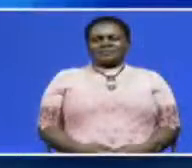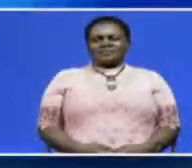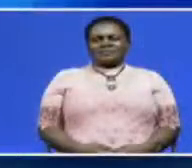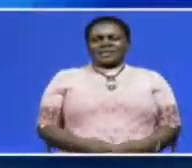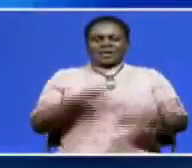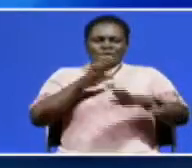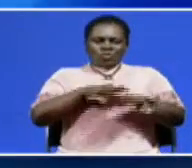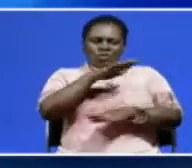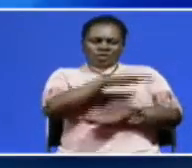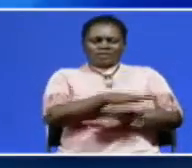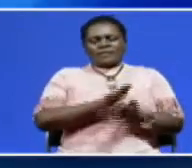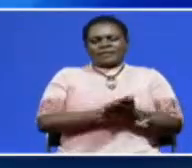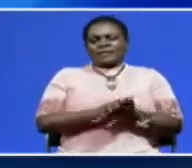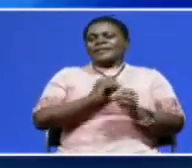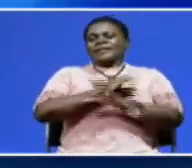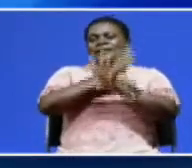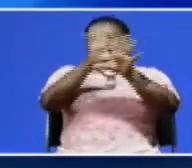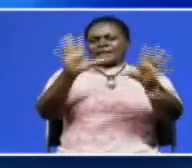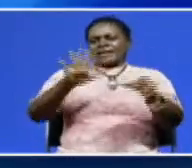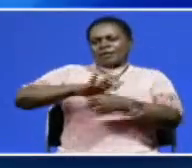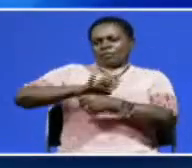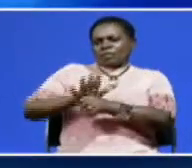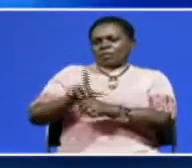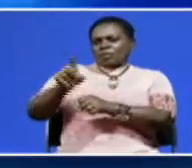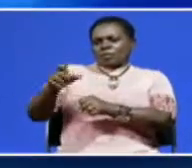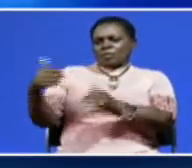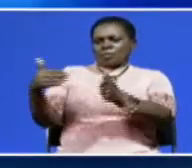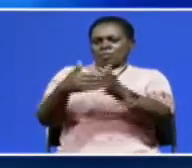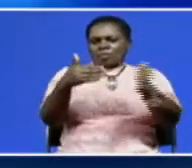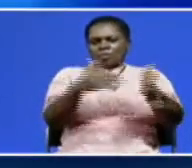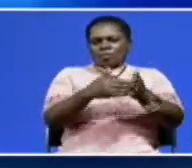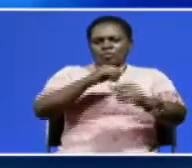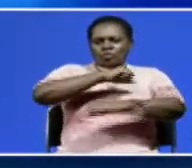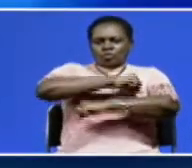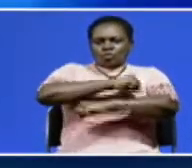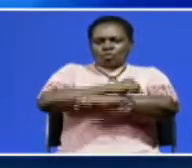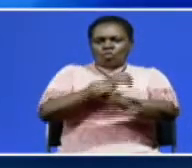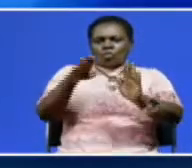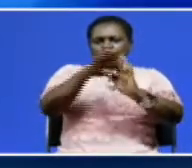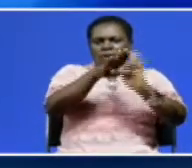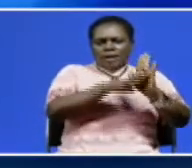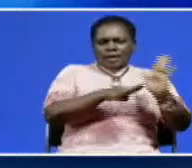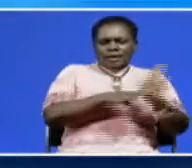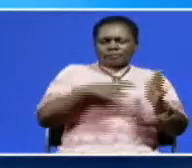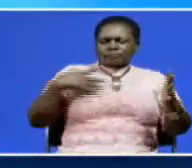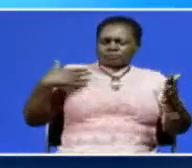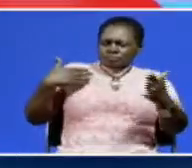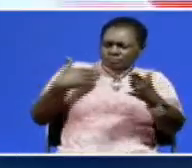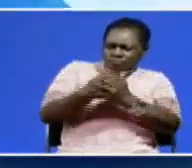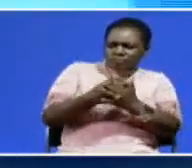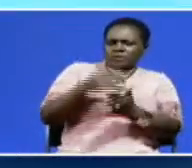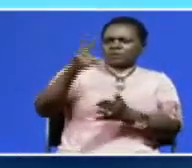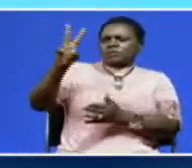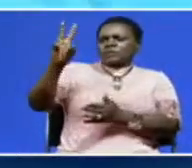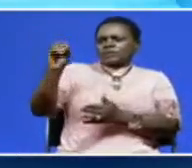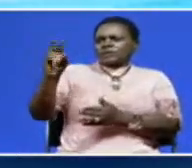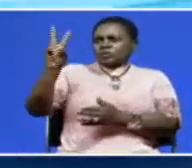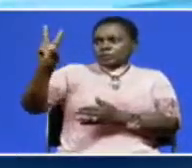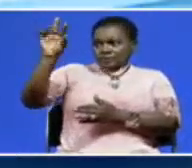Good evening. It's now clear that COVID-19 disruption on the school calendar will last all the way to 2023.